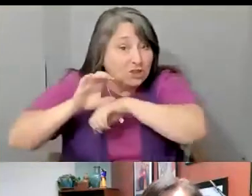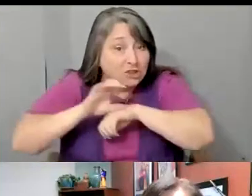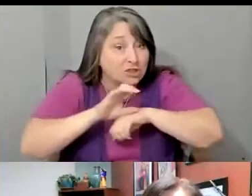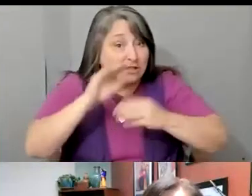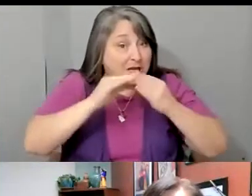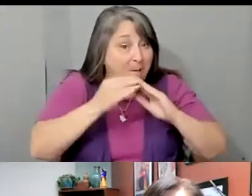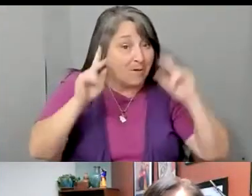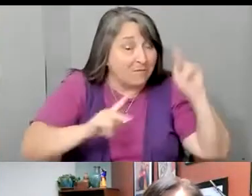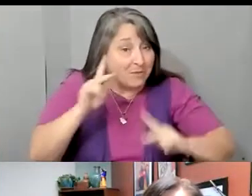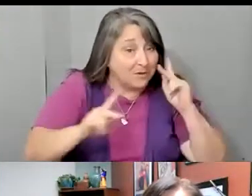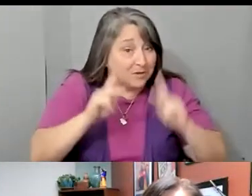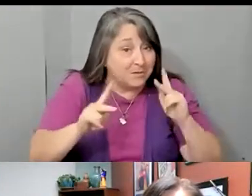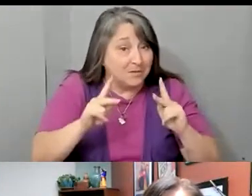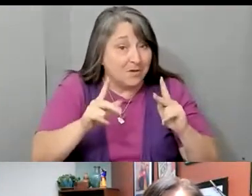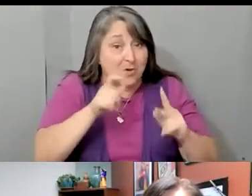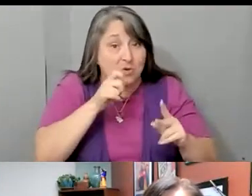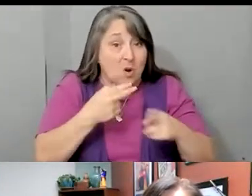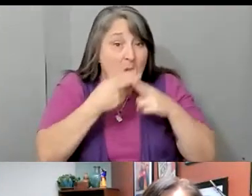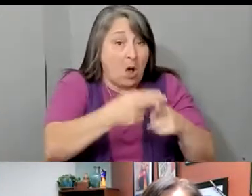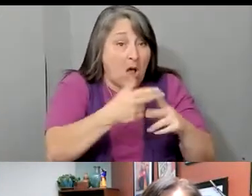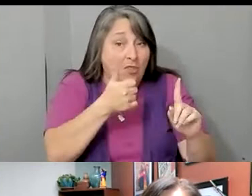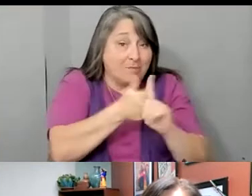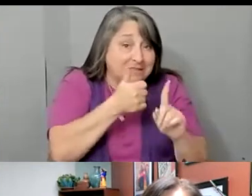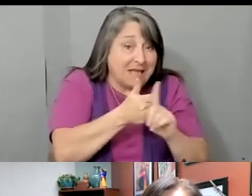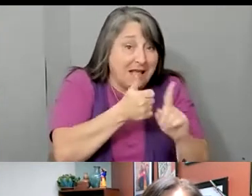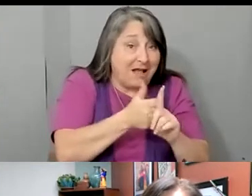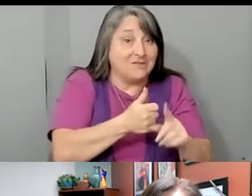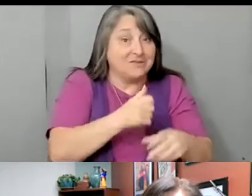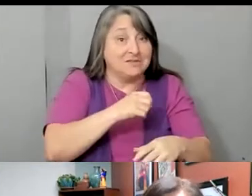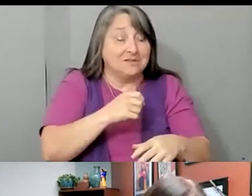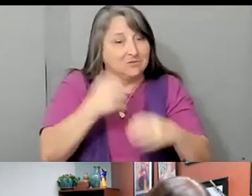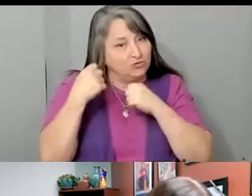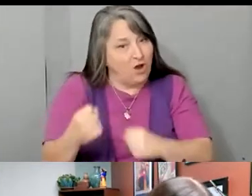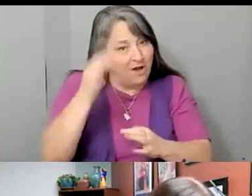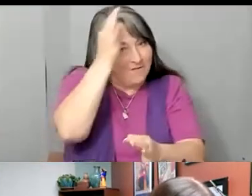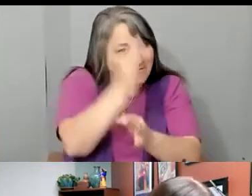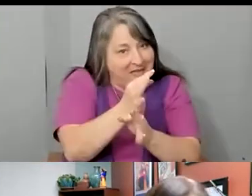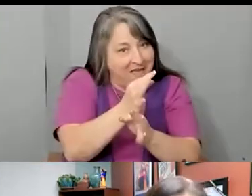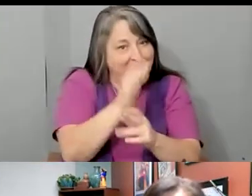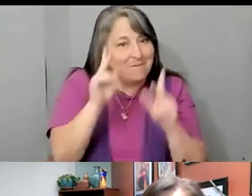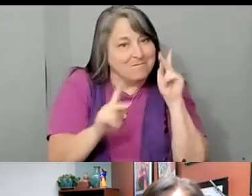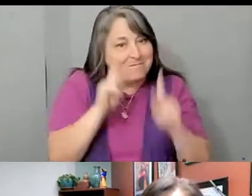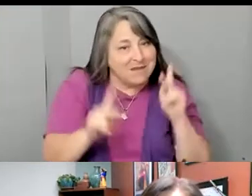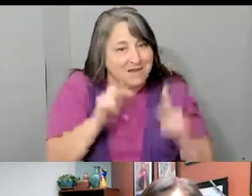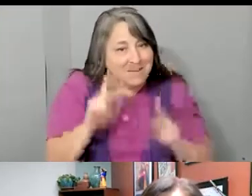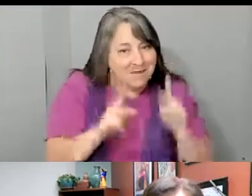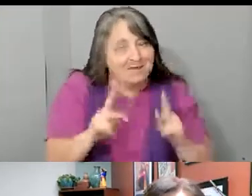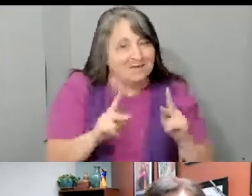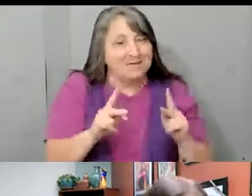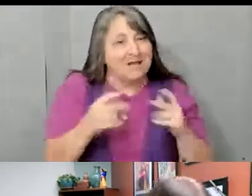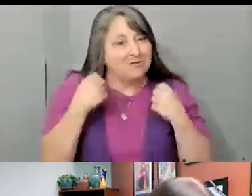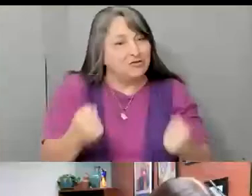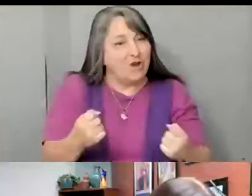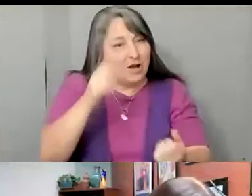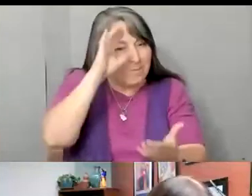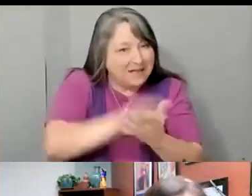consider themselves, you know, faith-driven in their beliefs. So there's many different ways, but I think it's always important that we